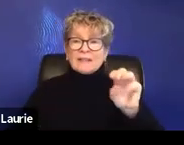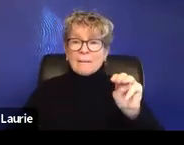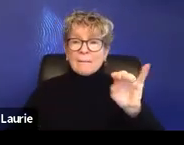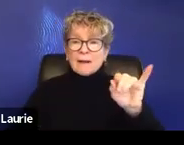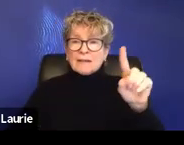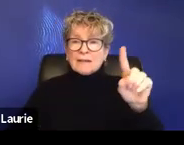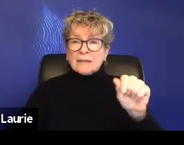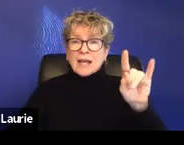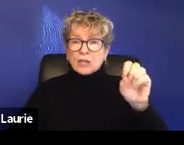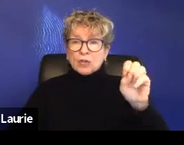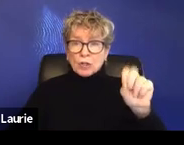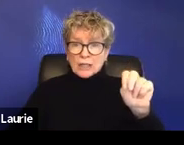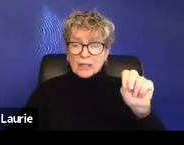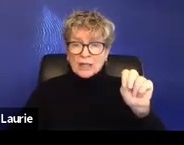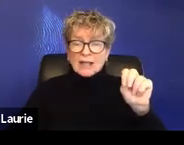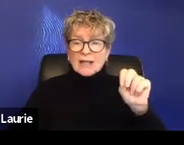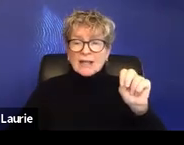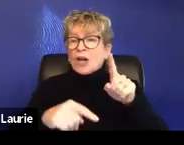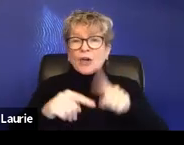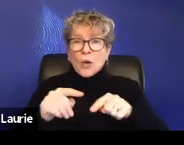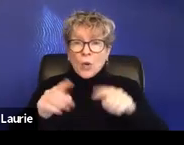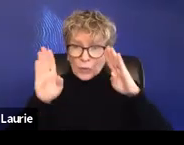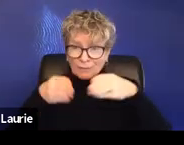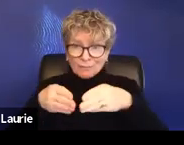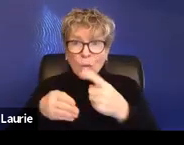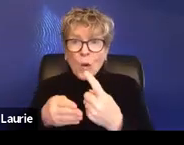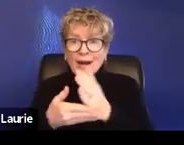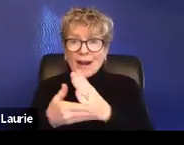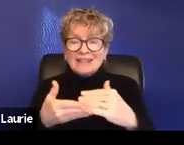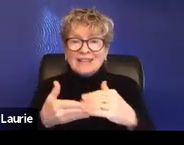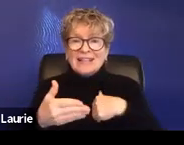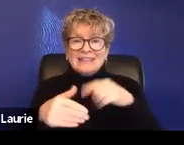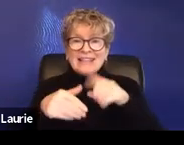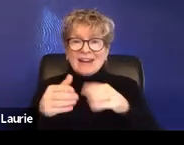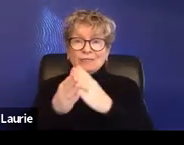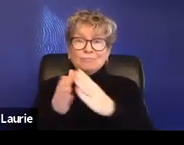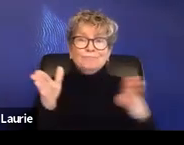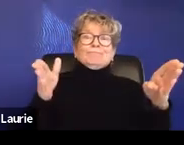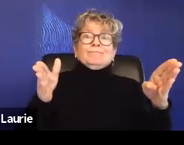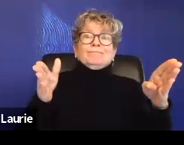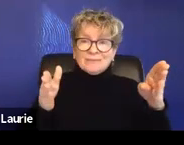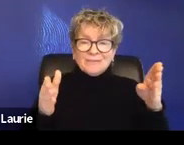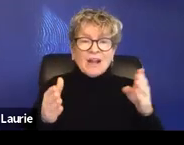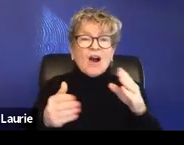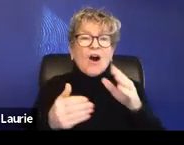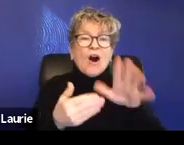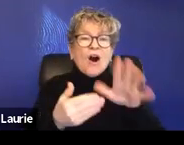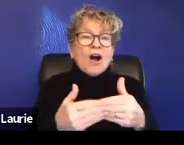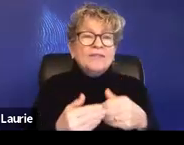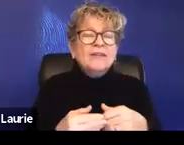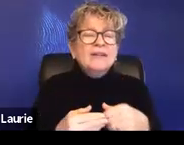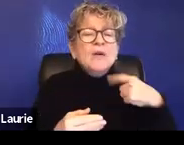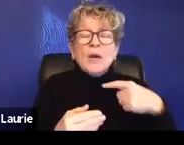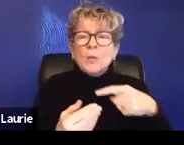that off, um, with civil legal services, uh, there's actually research that confirms that a holistic approach